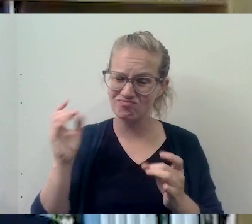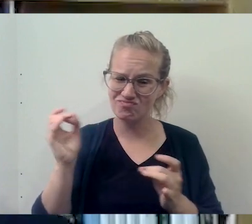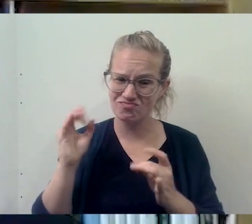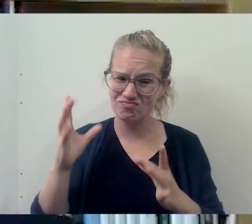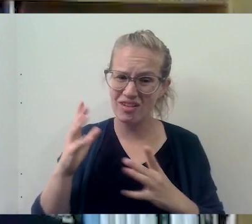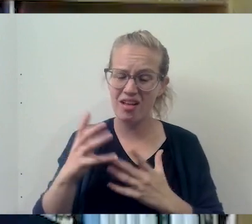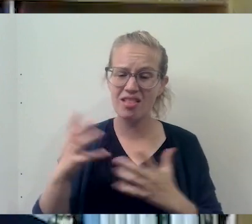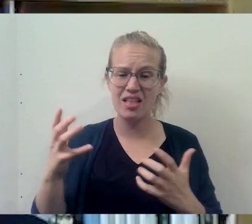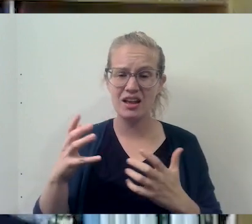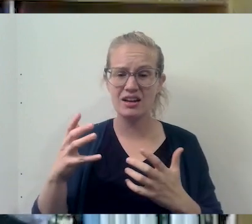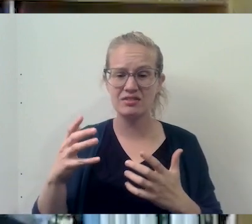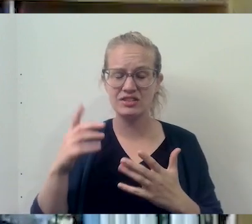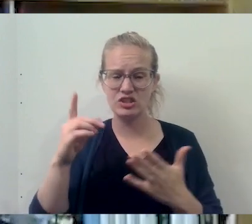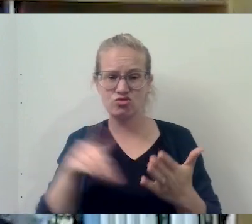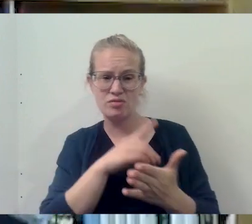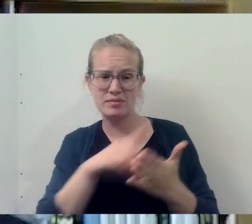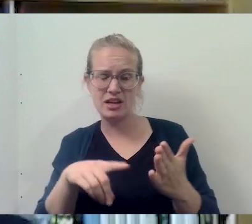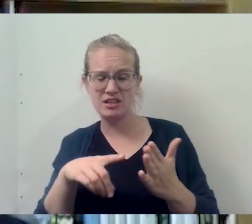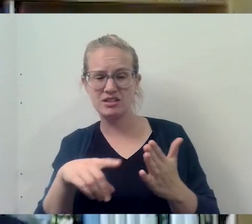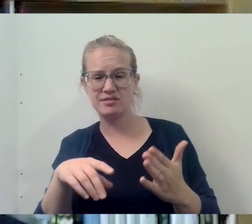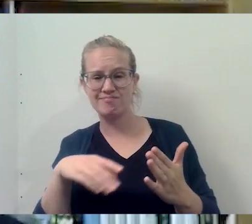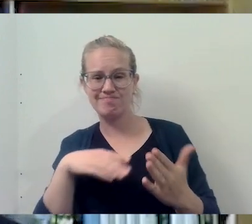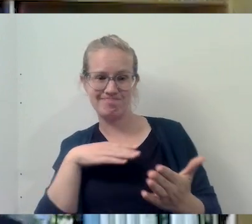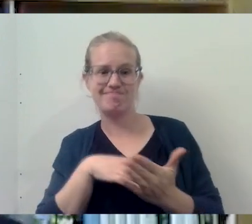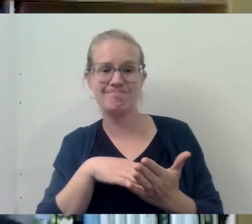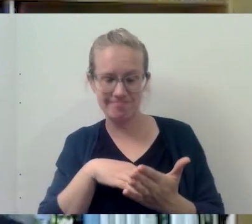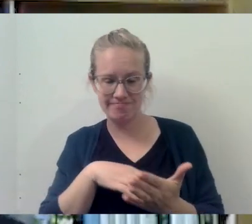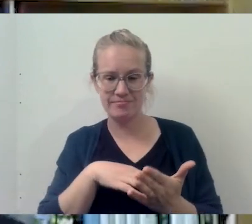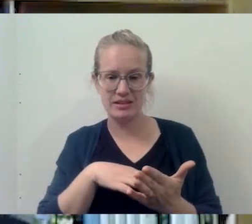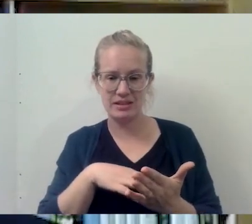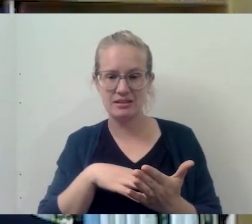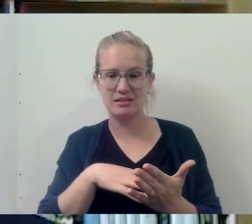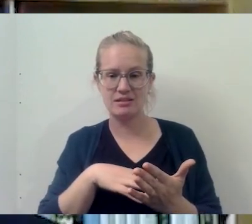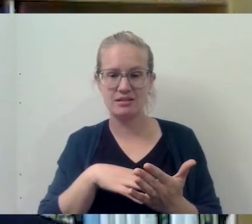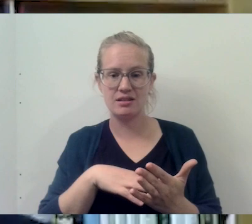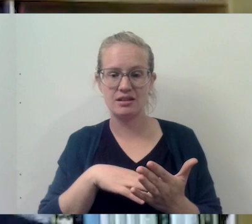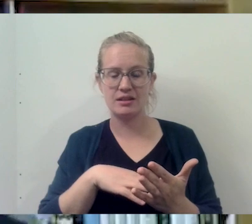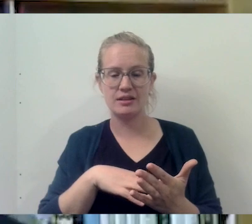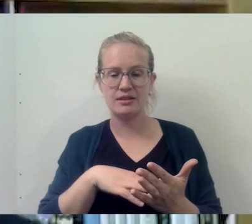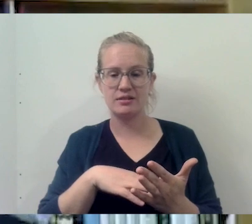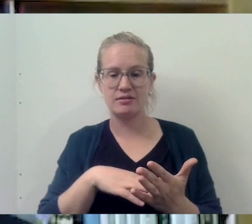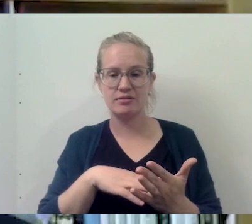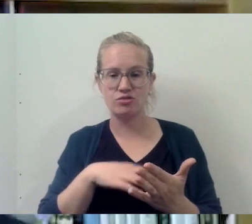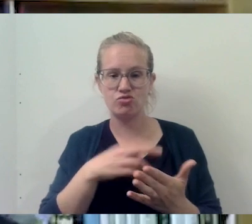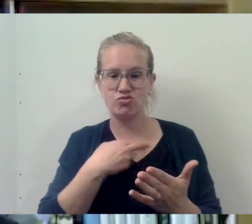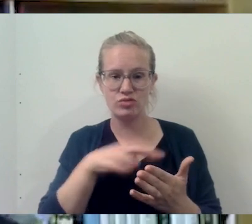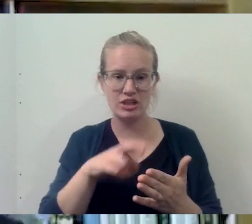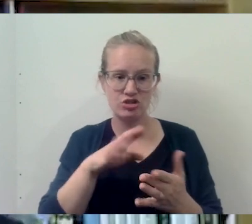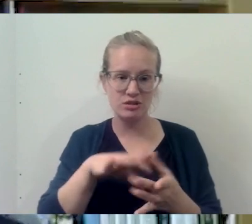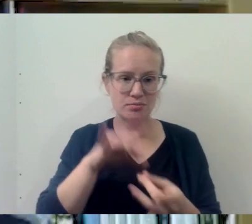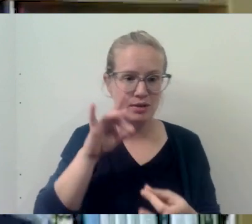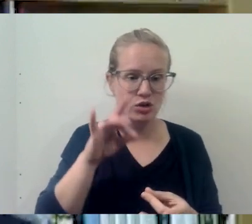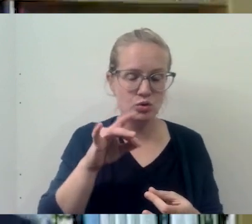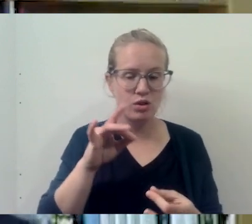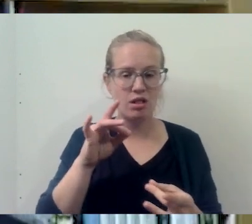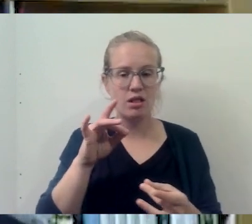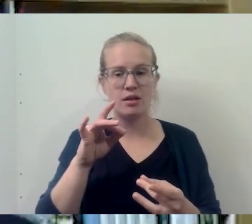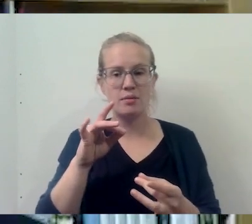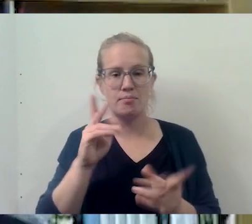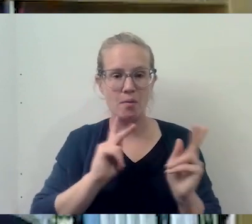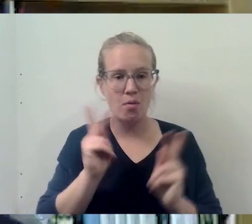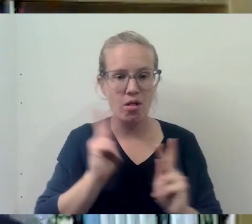a lot of prejudice and discrimination out there, uh, against, uh, religious, spiritual, uh,